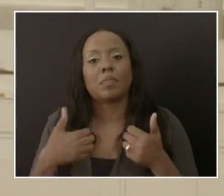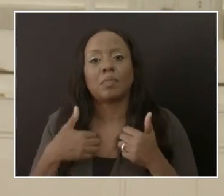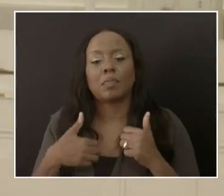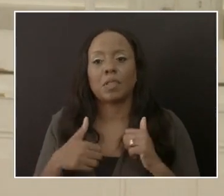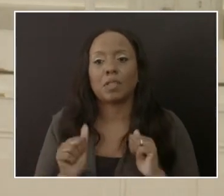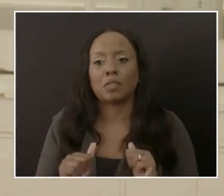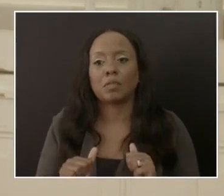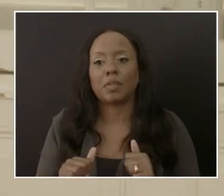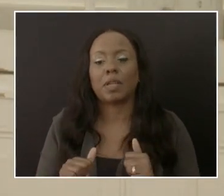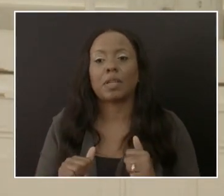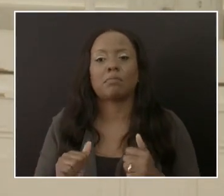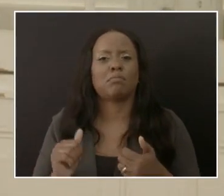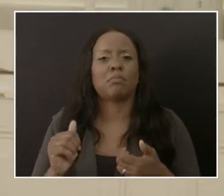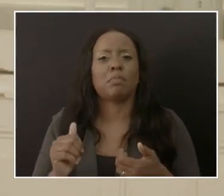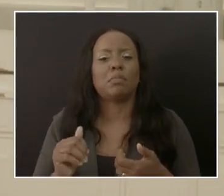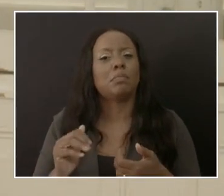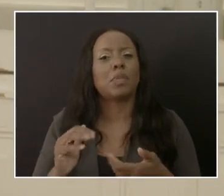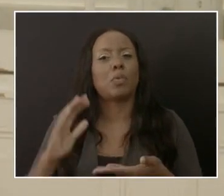Lester Vaughan.